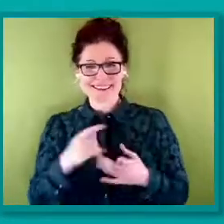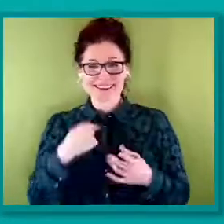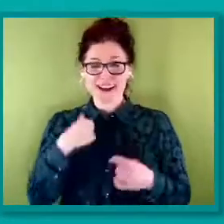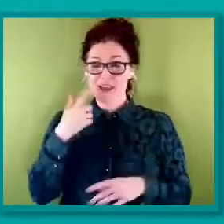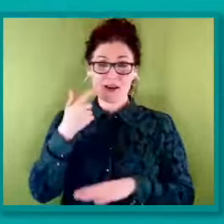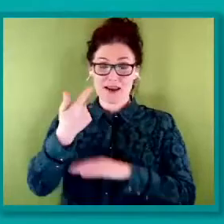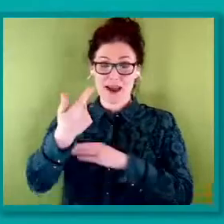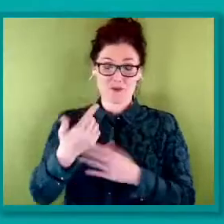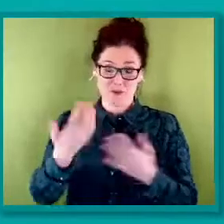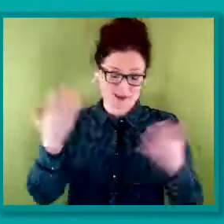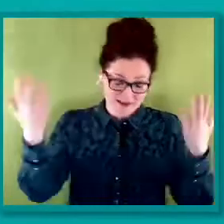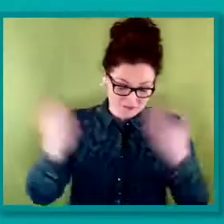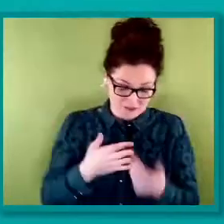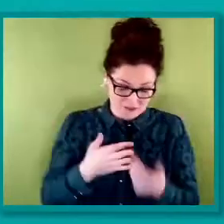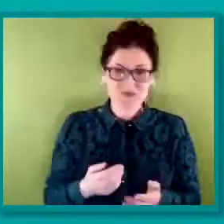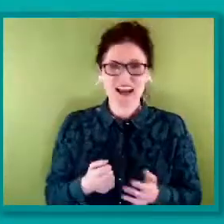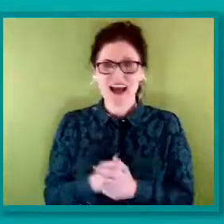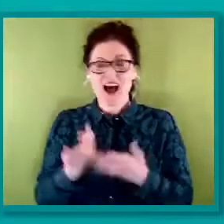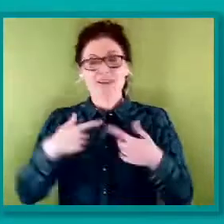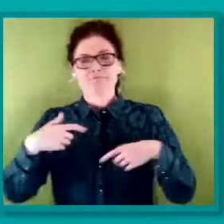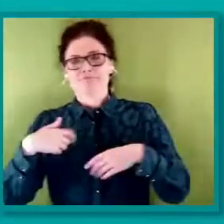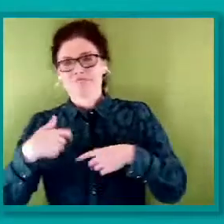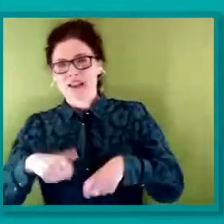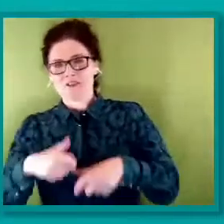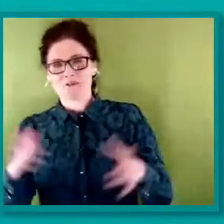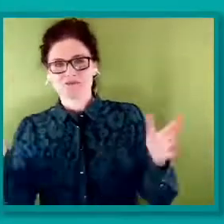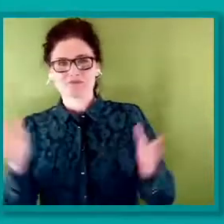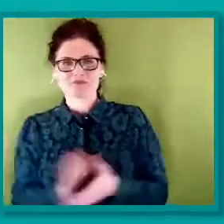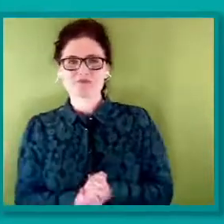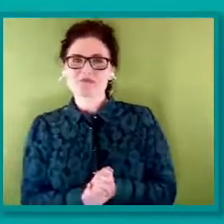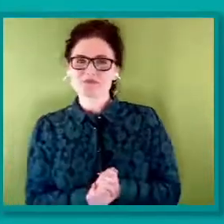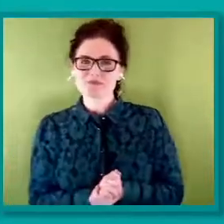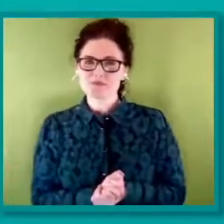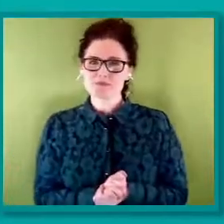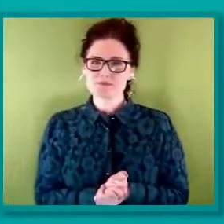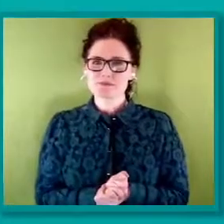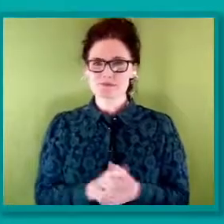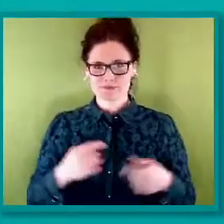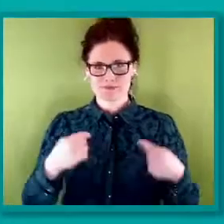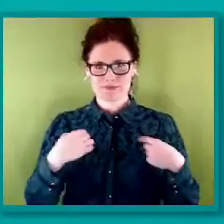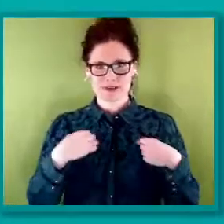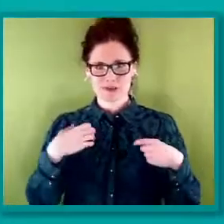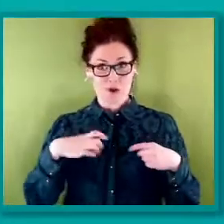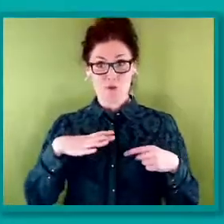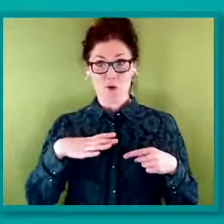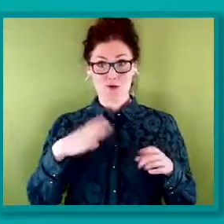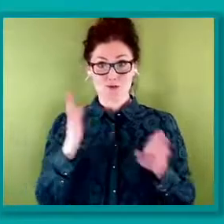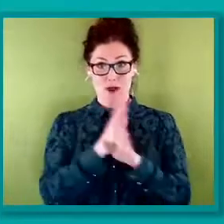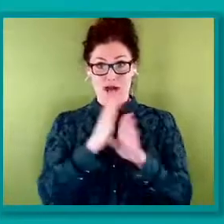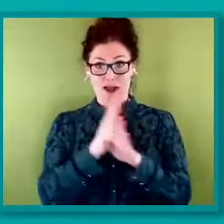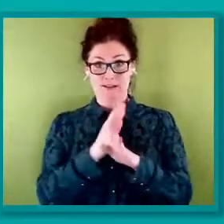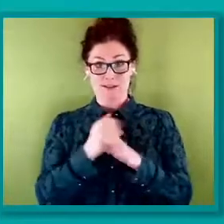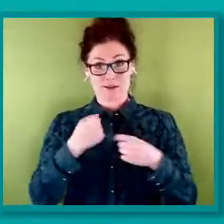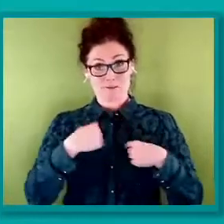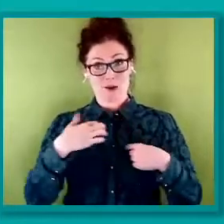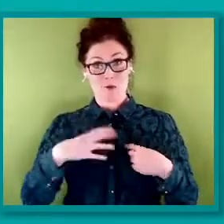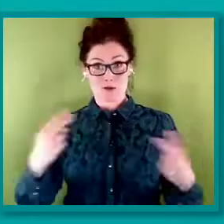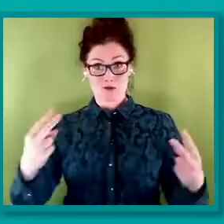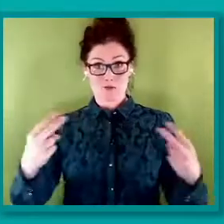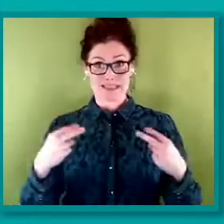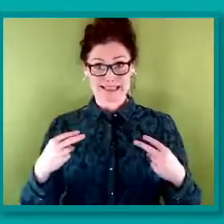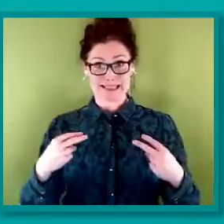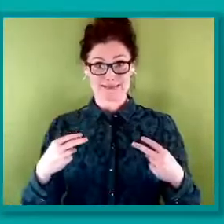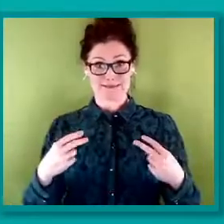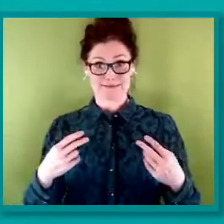I'll just carry on. Because you see, I don't want to hide. I want to be seen and heard